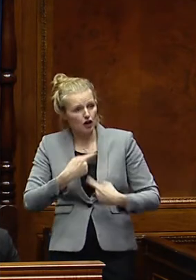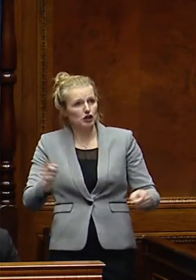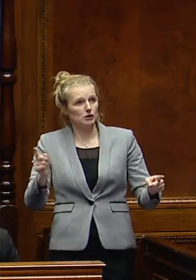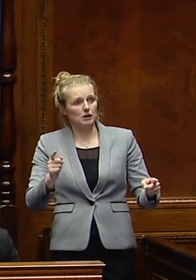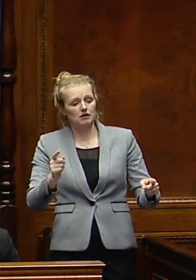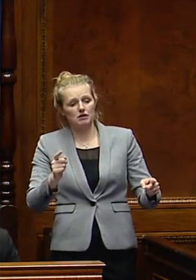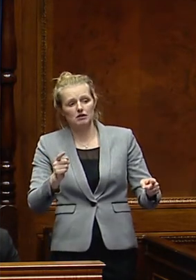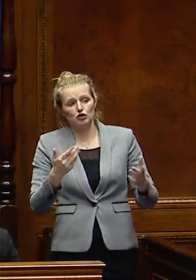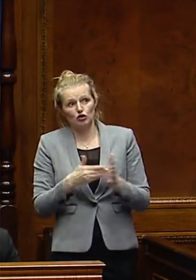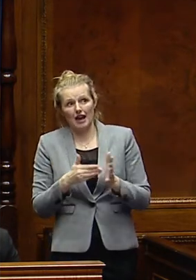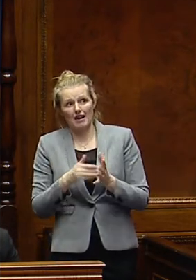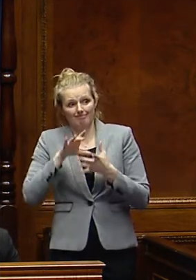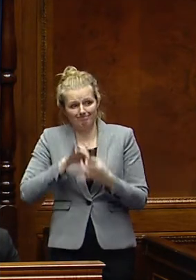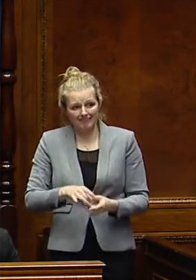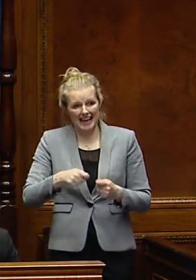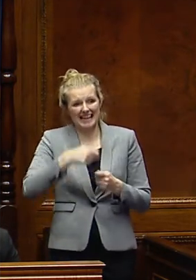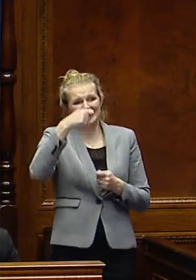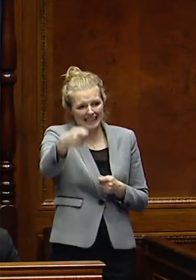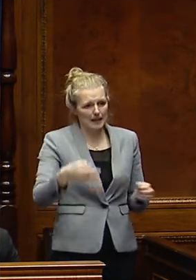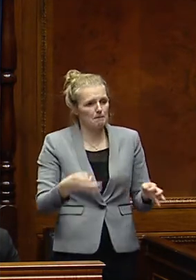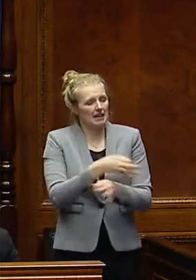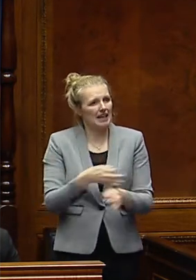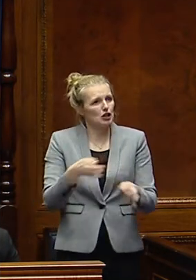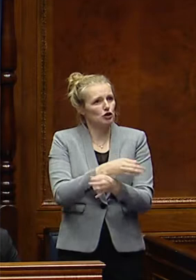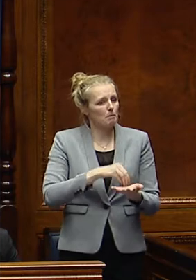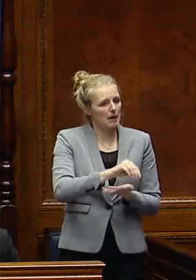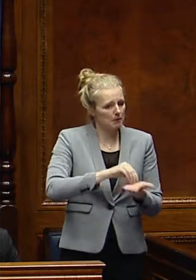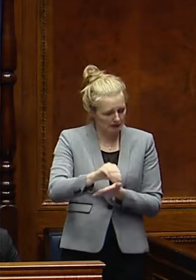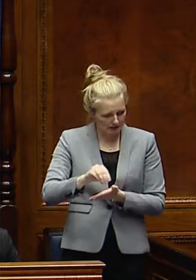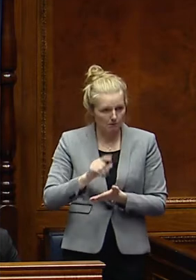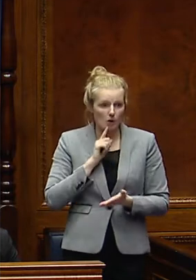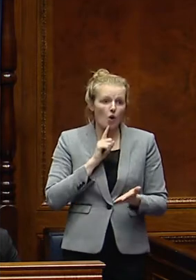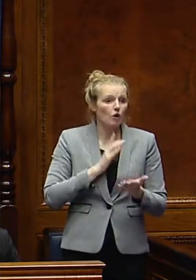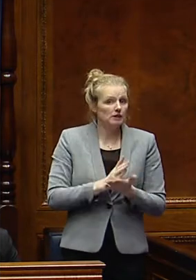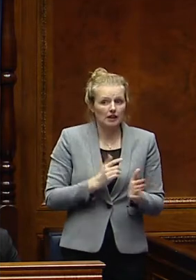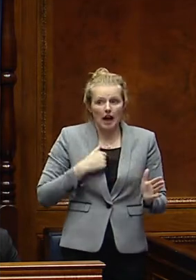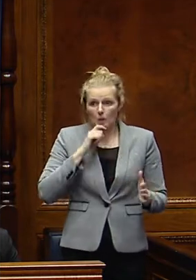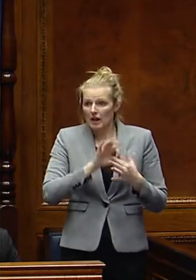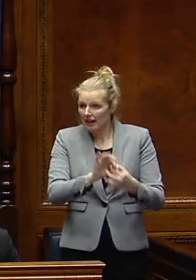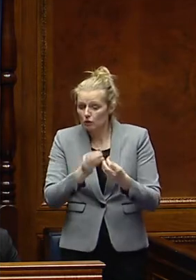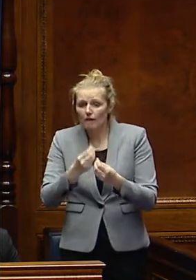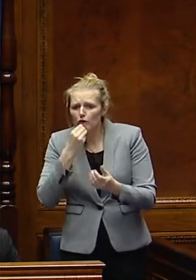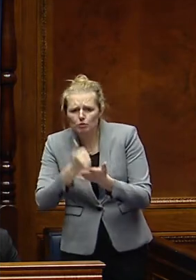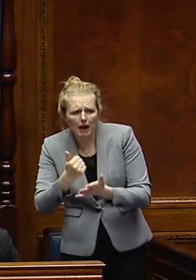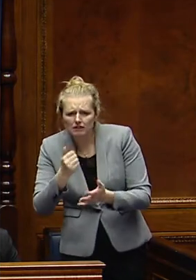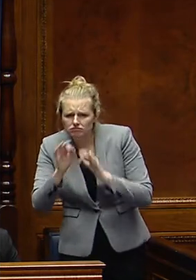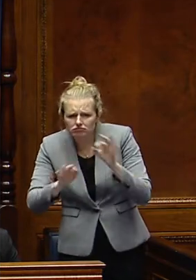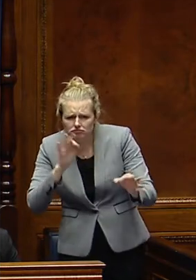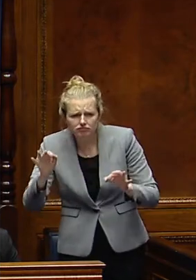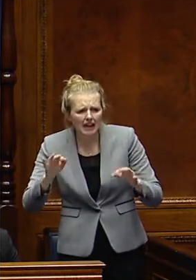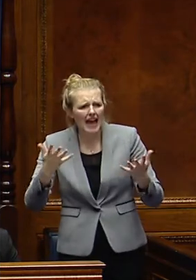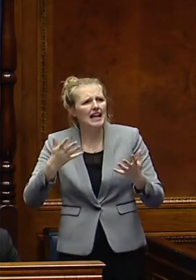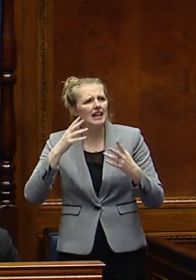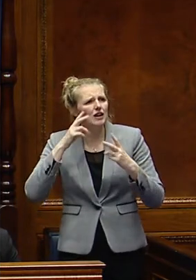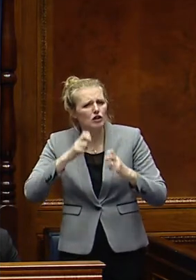further question around extending those mitigations. But I will also be engaging with food banks to save the intelligence from